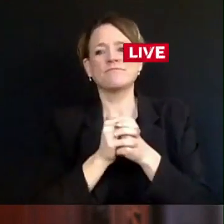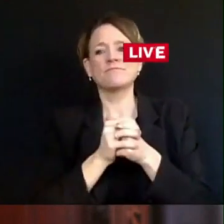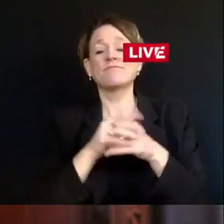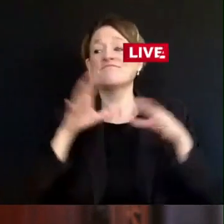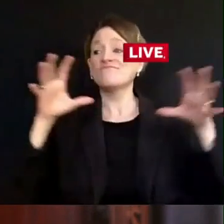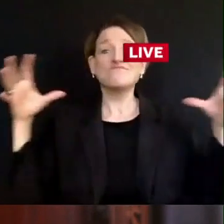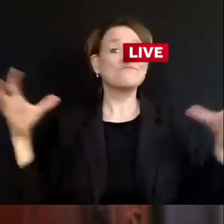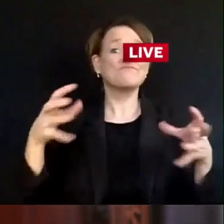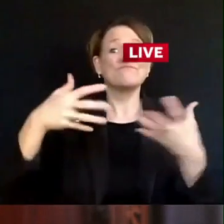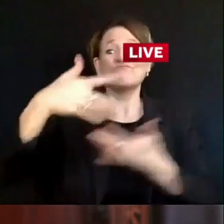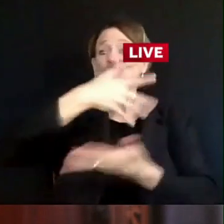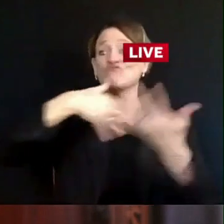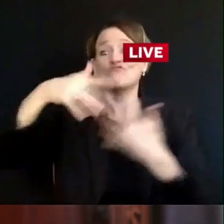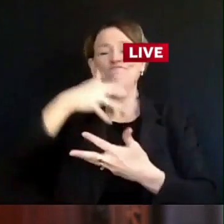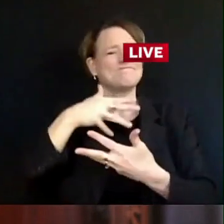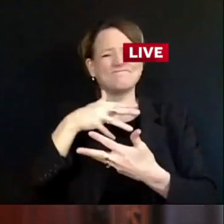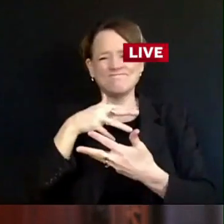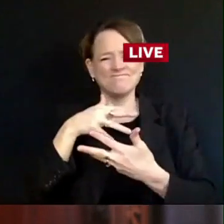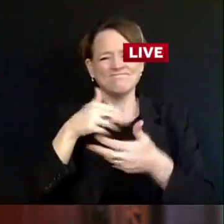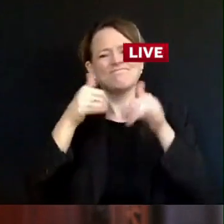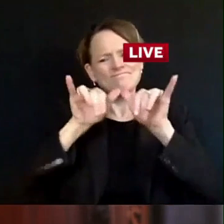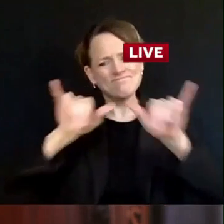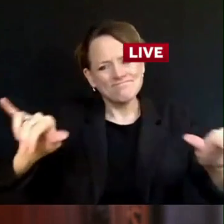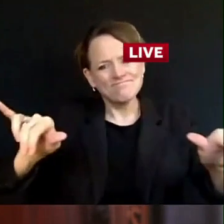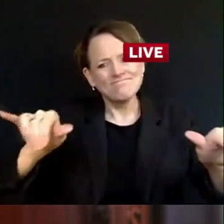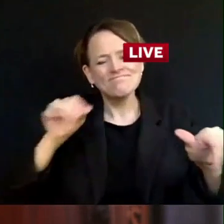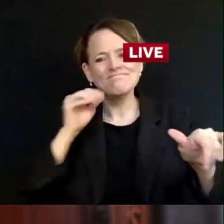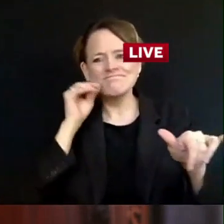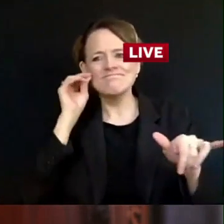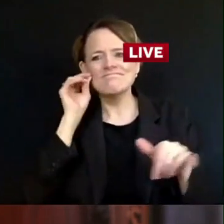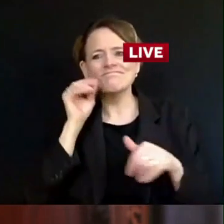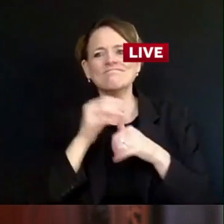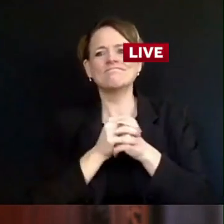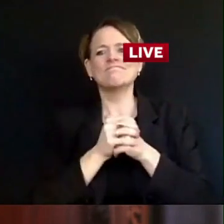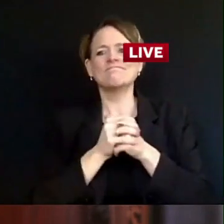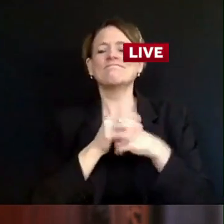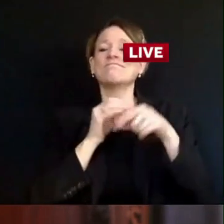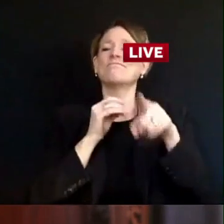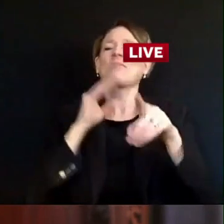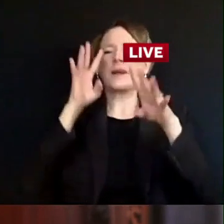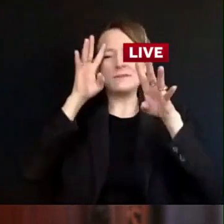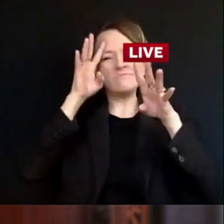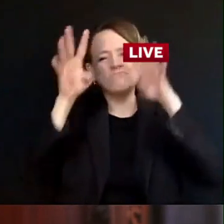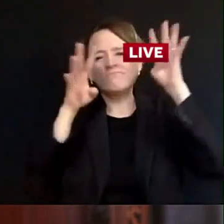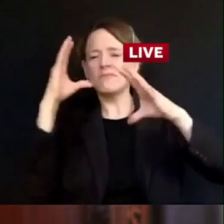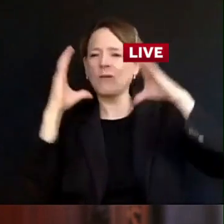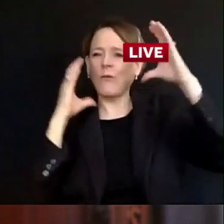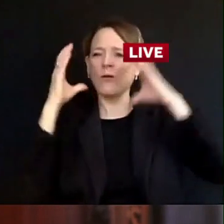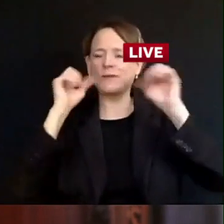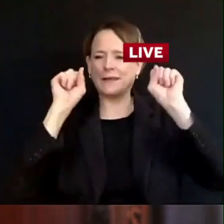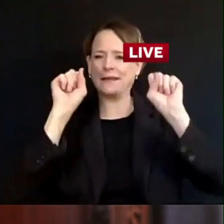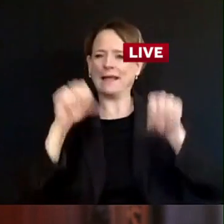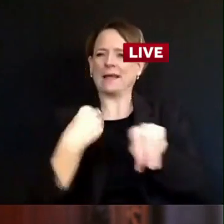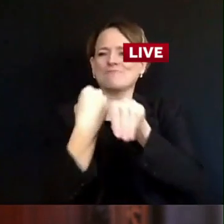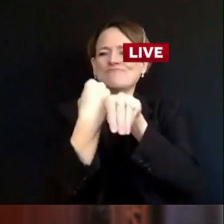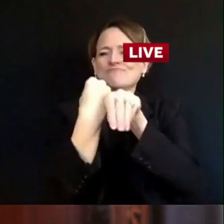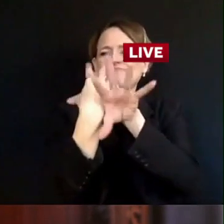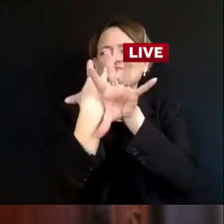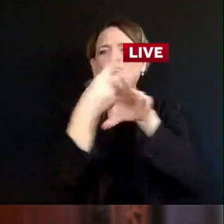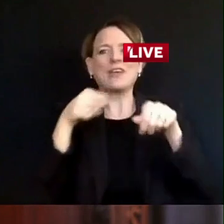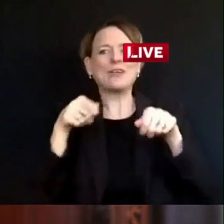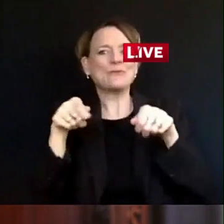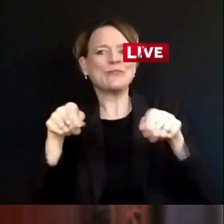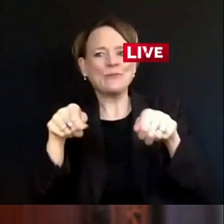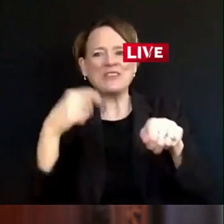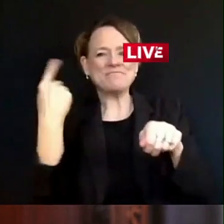night on Zoom. Or visit a drive-thru haunted house. Kathy and I will miss handing out candy at the residence for trick